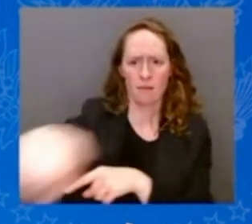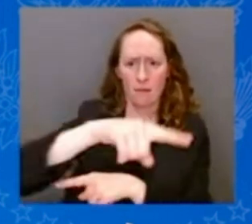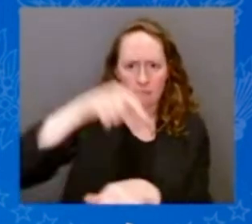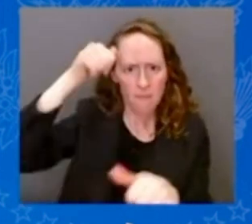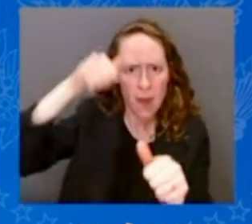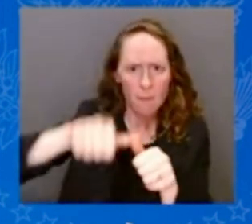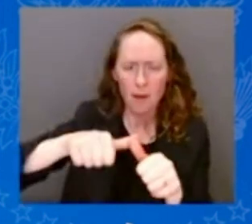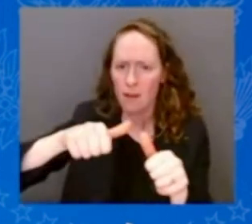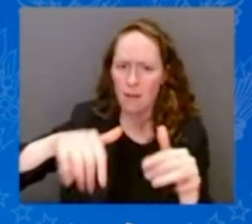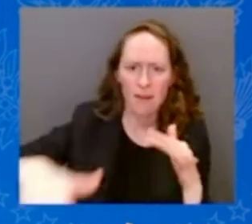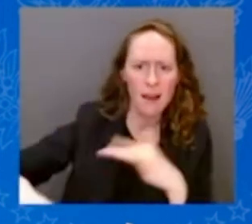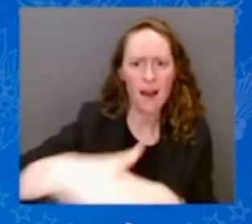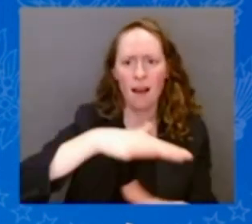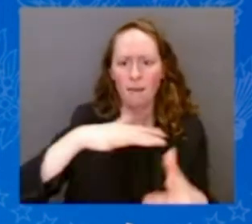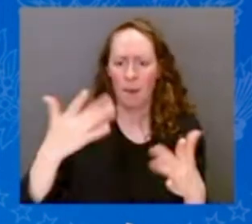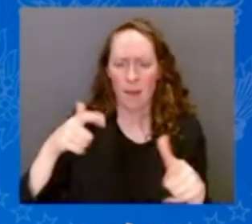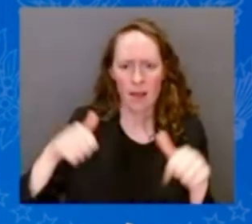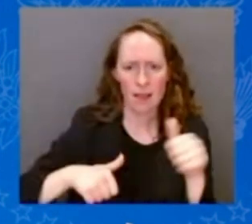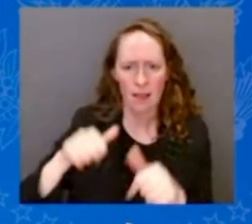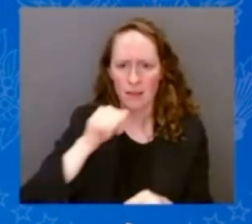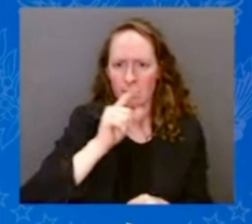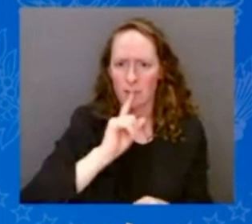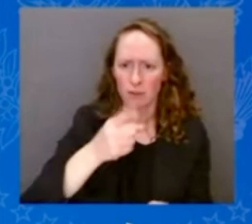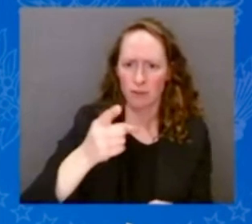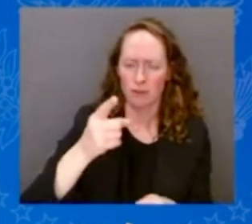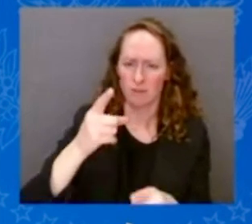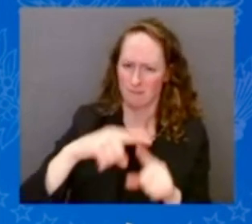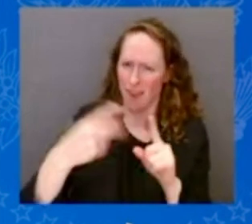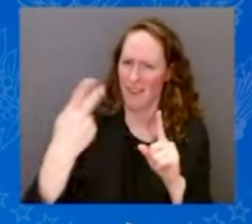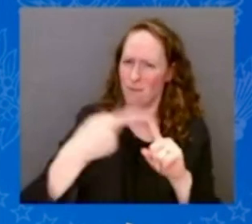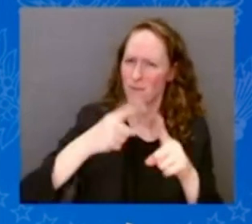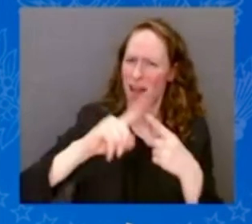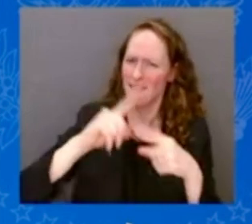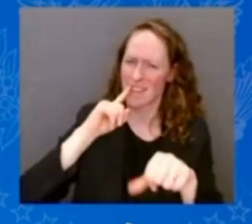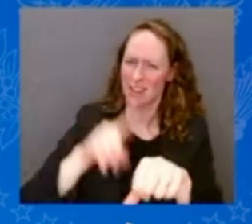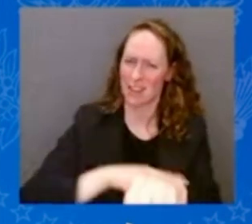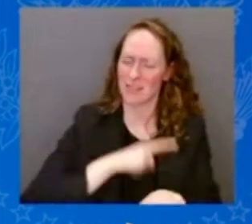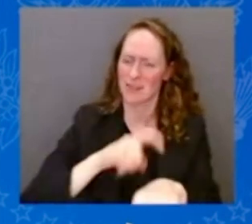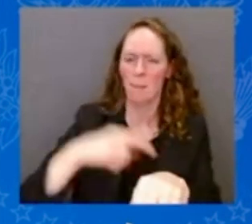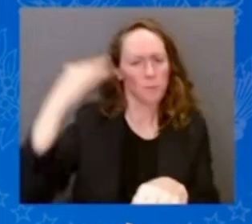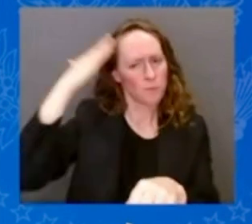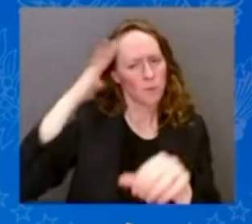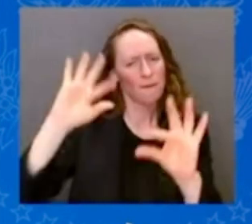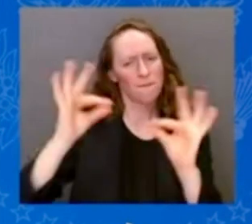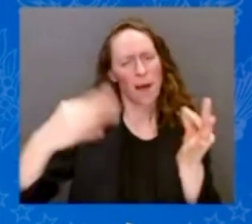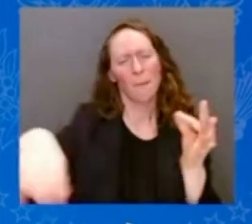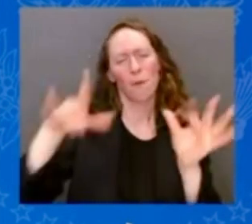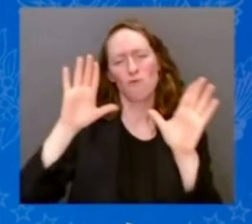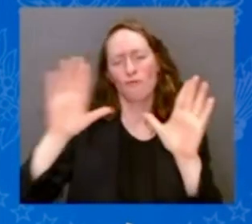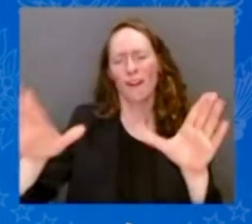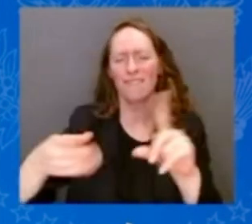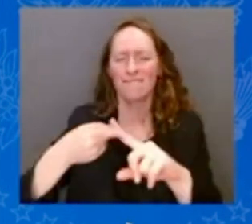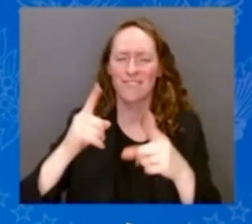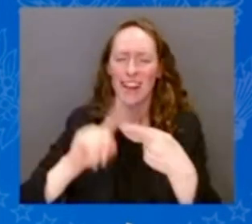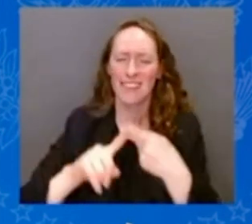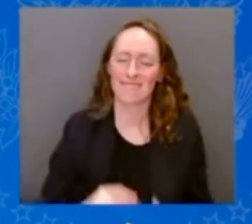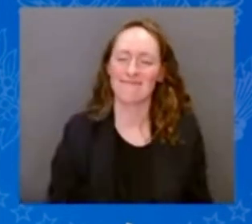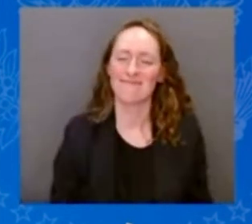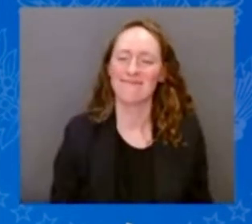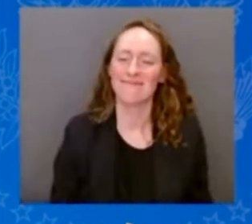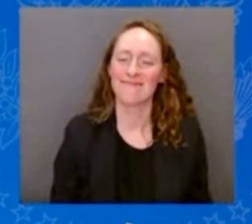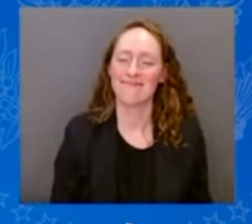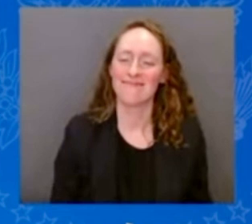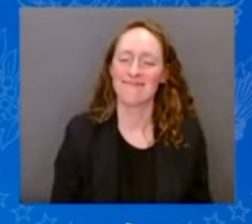But you've been a great friend for a long time and your family as well have been great friends of ours. And I'm here with